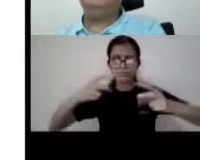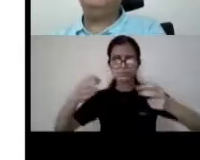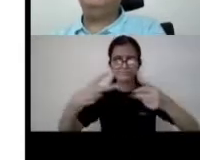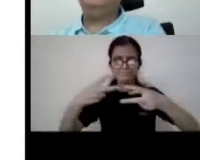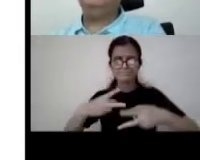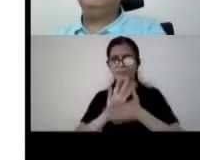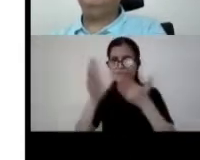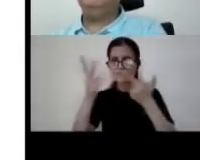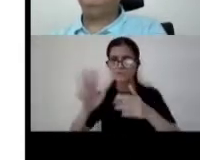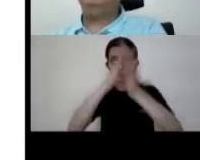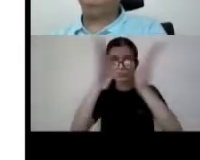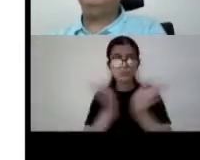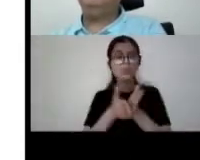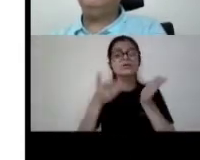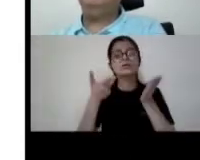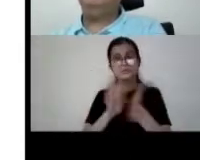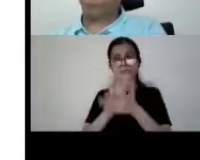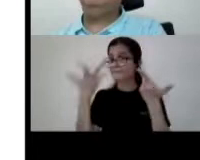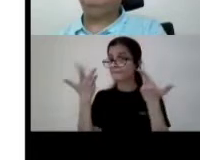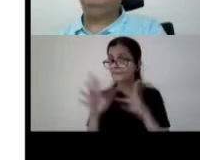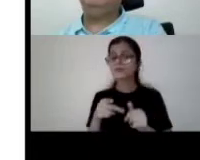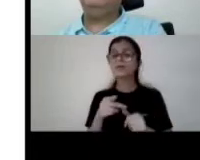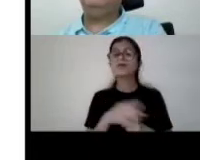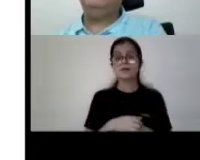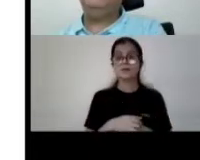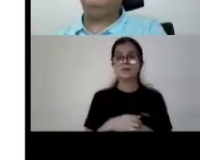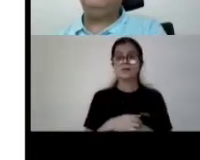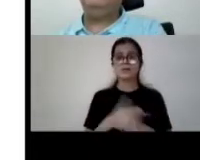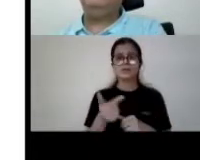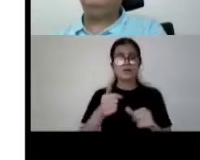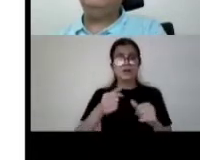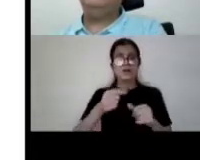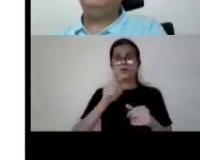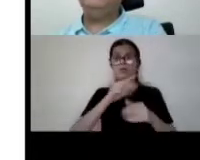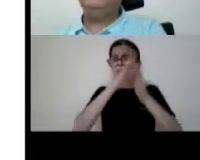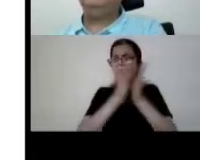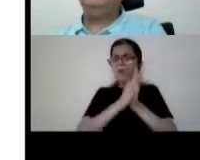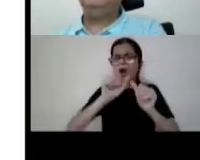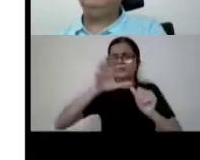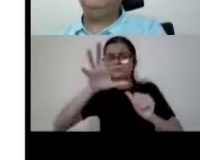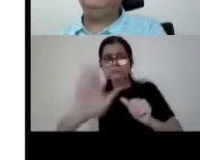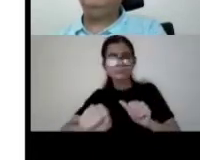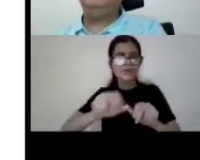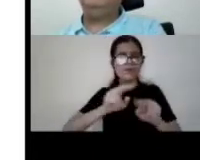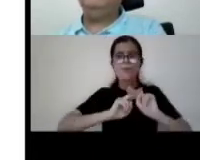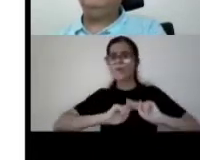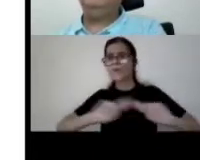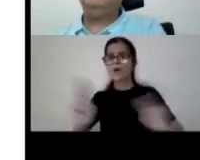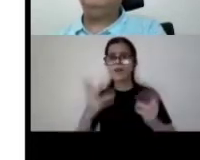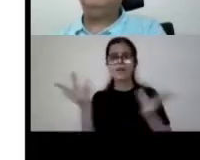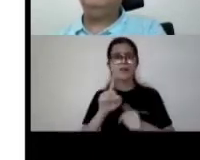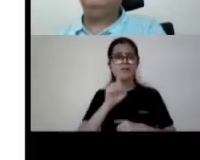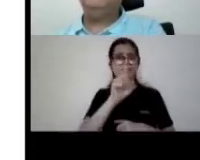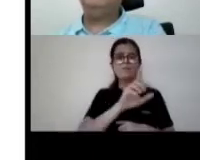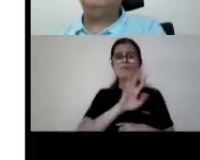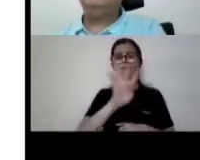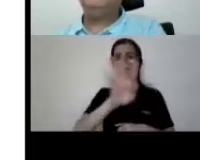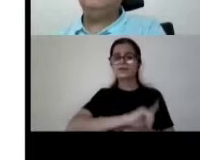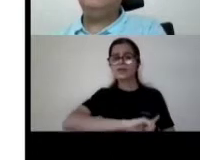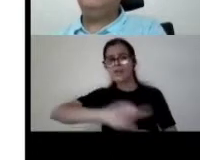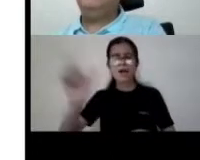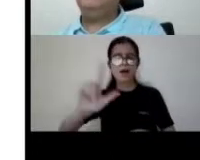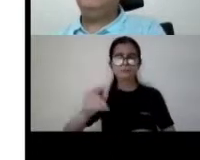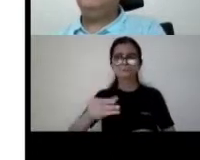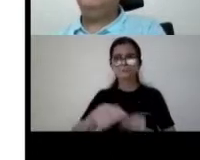get earlier we have access to about 14 lakh titles inaccessible format coming to us through this library